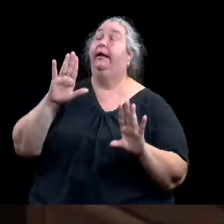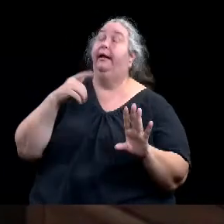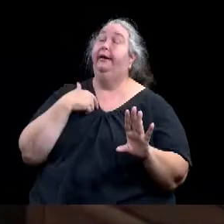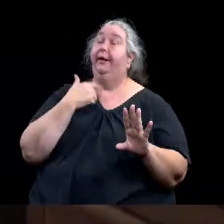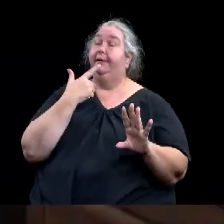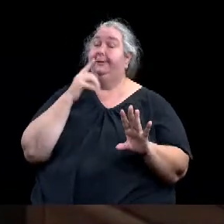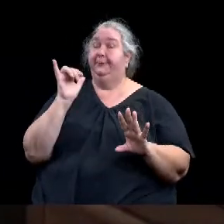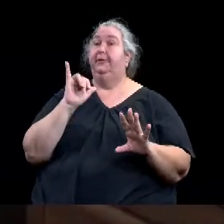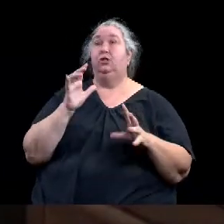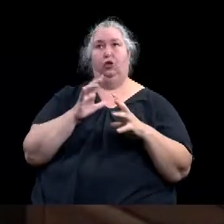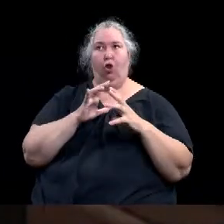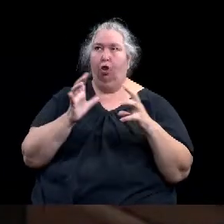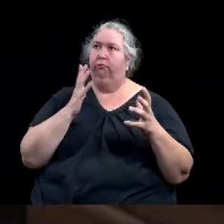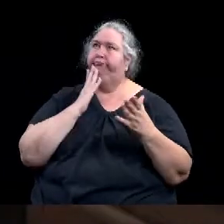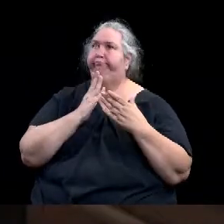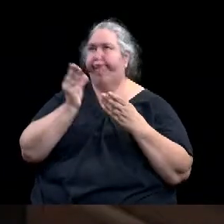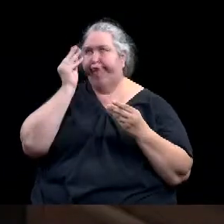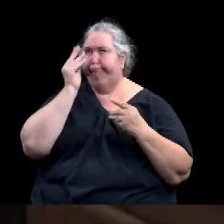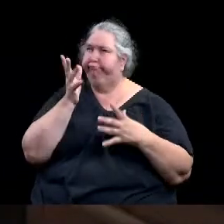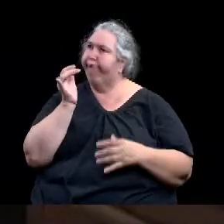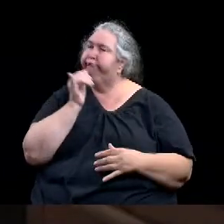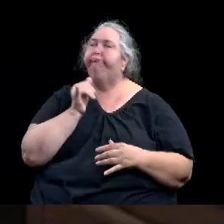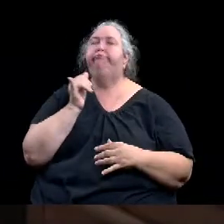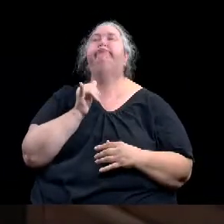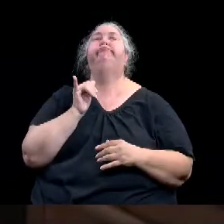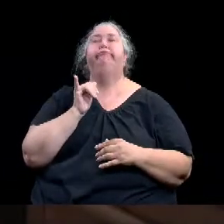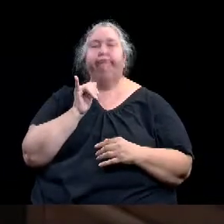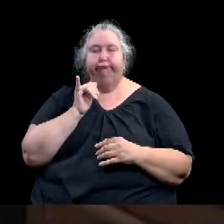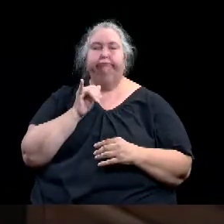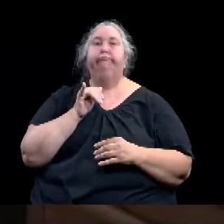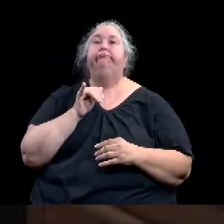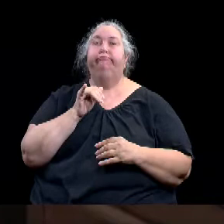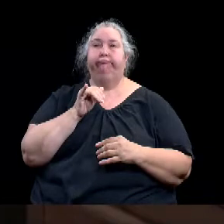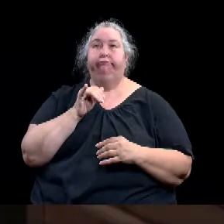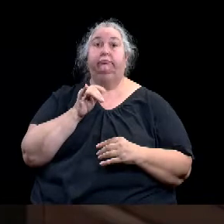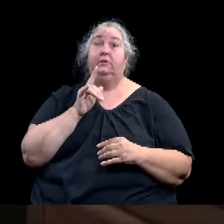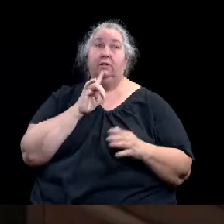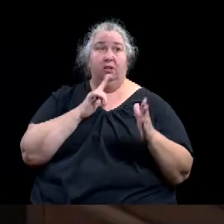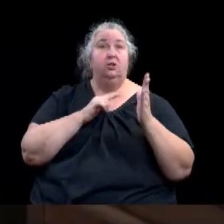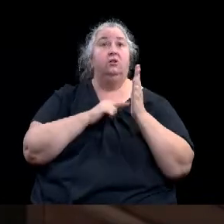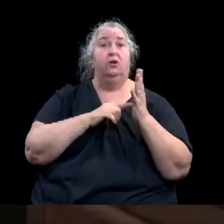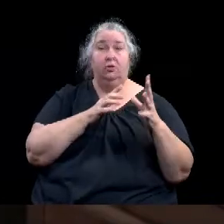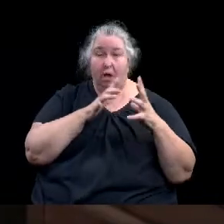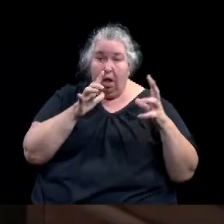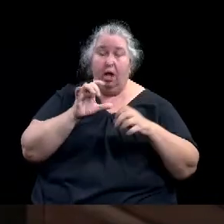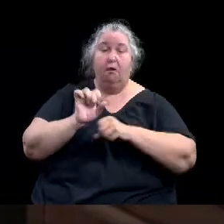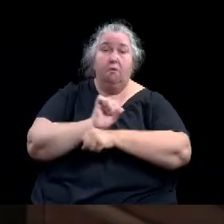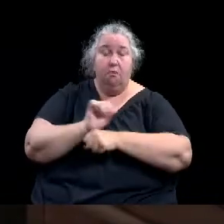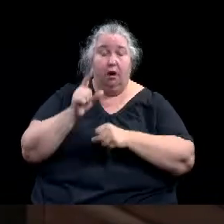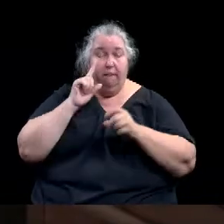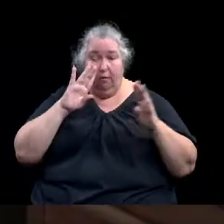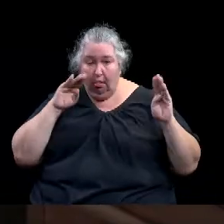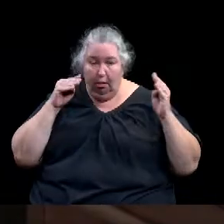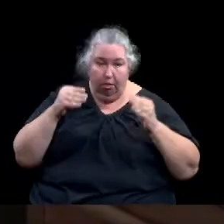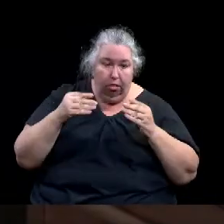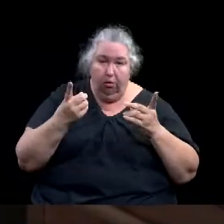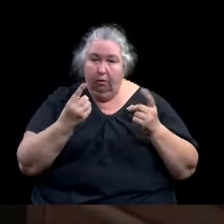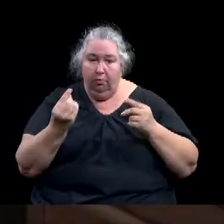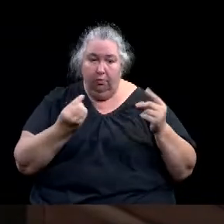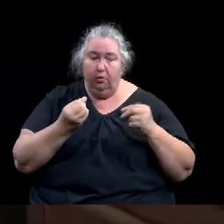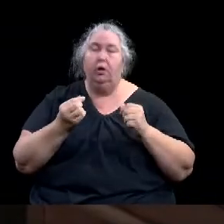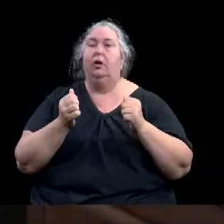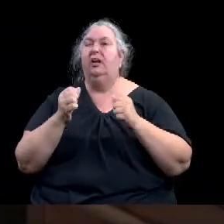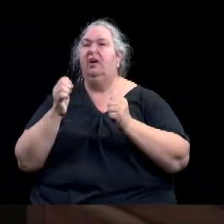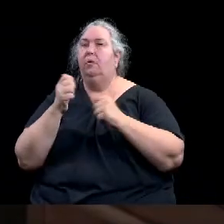scope and breadth of work that's going on at the city right now, um, to really try to proactively respond and address to the, a lot of different things coming